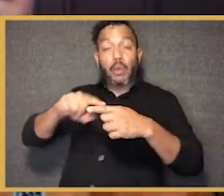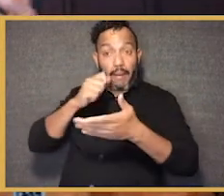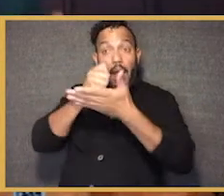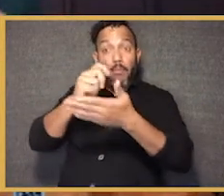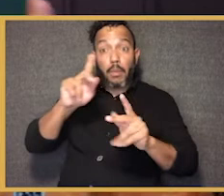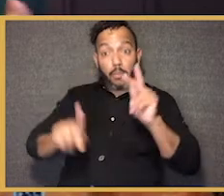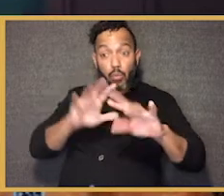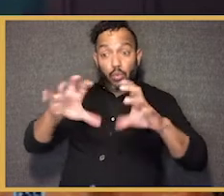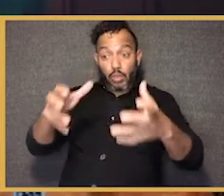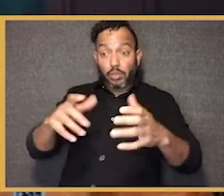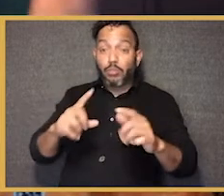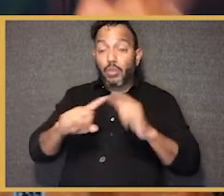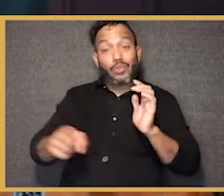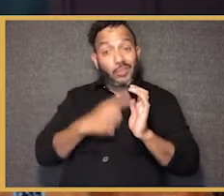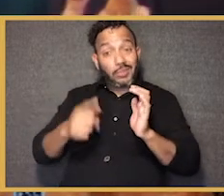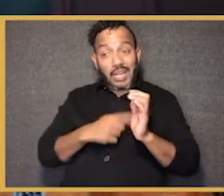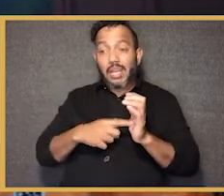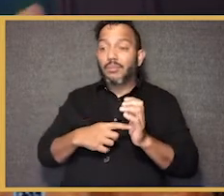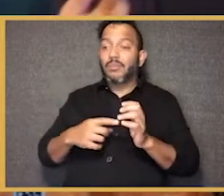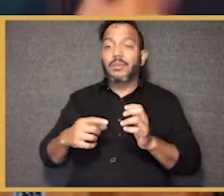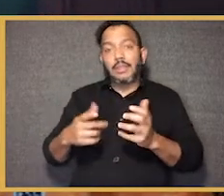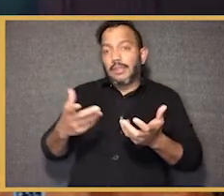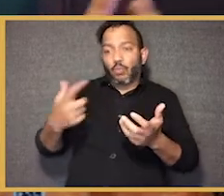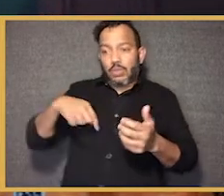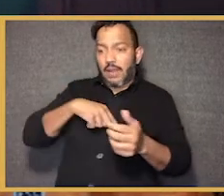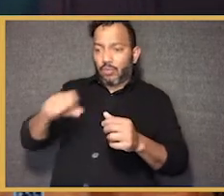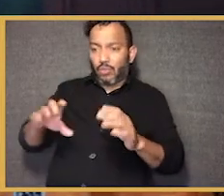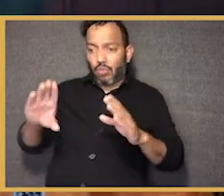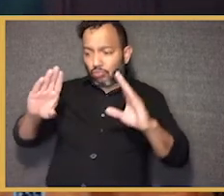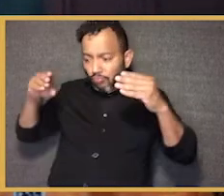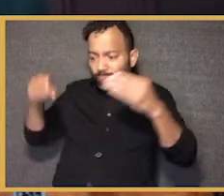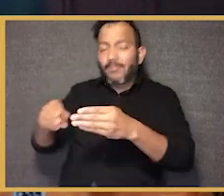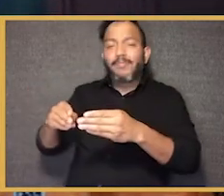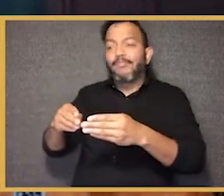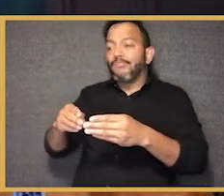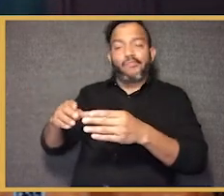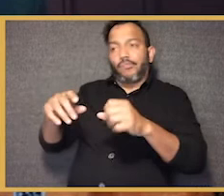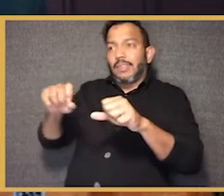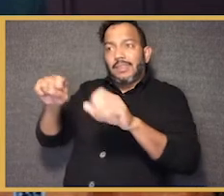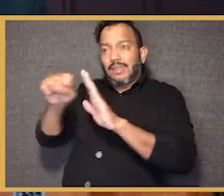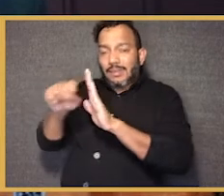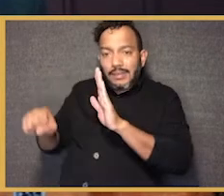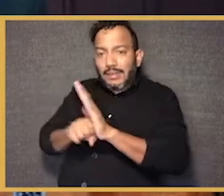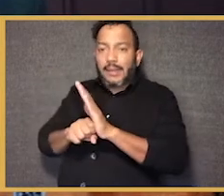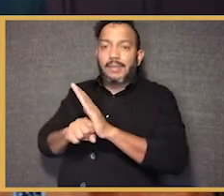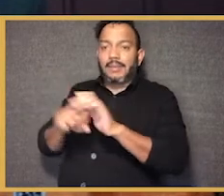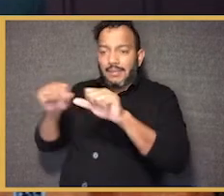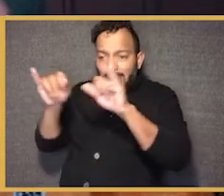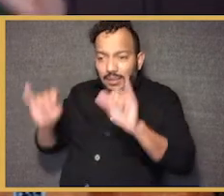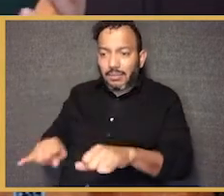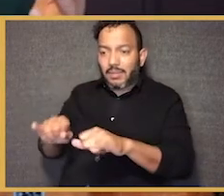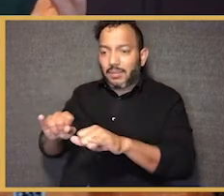But for a complicated set of reasons, sometimes having to do with systematic disinvestment by state government in those